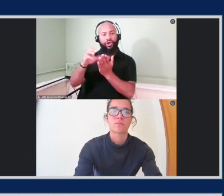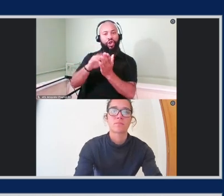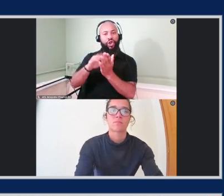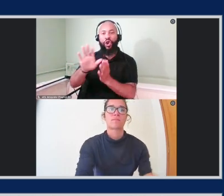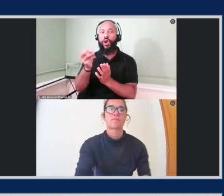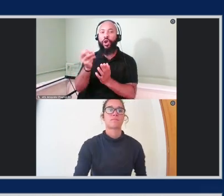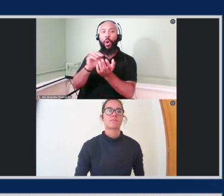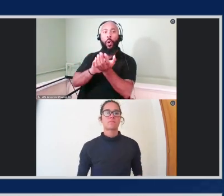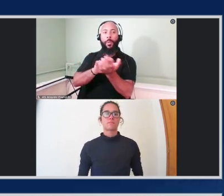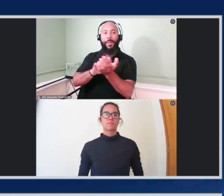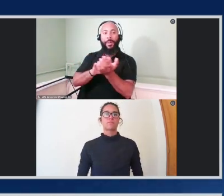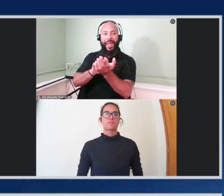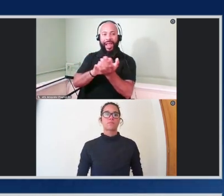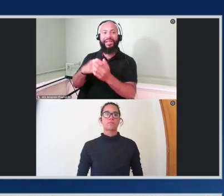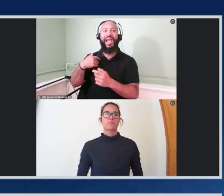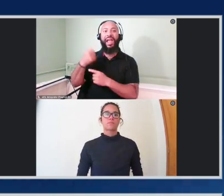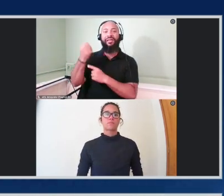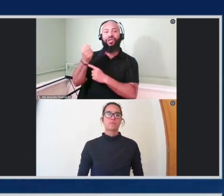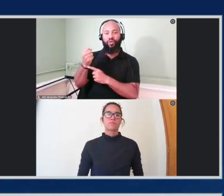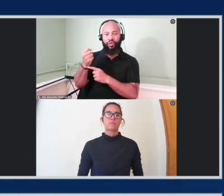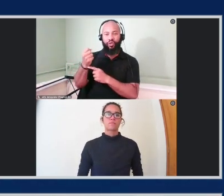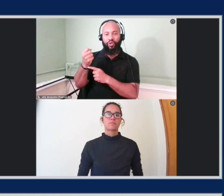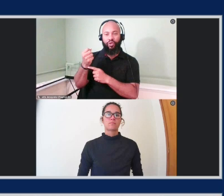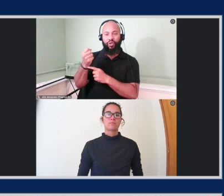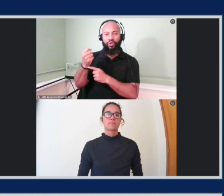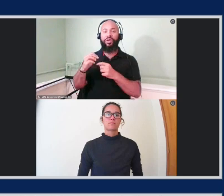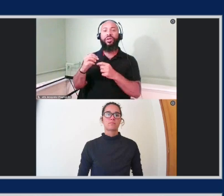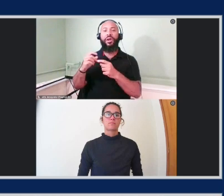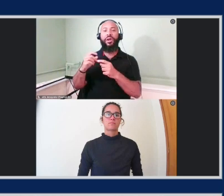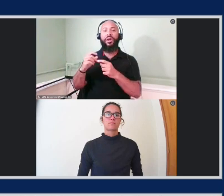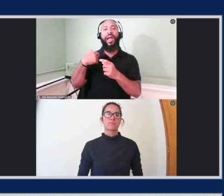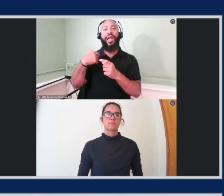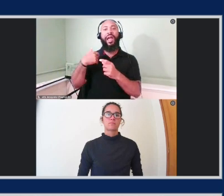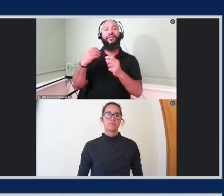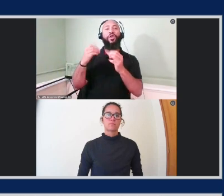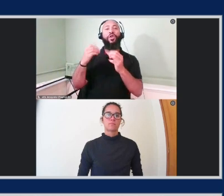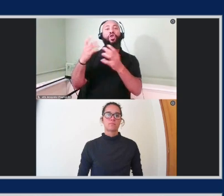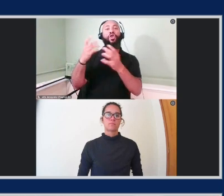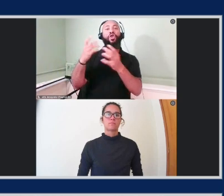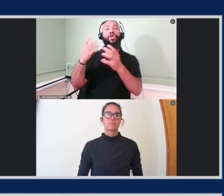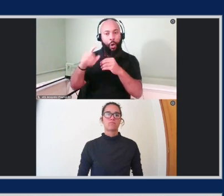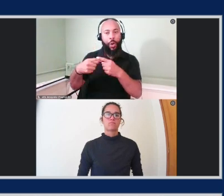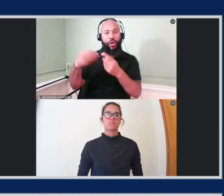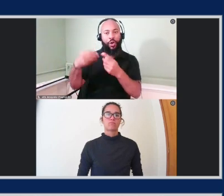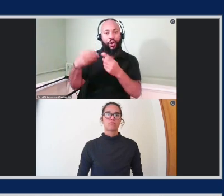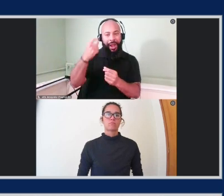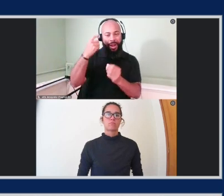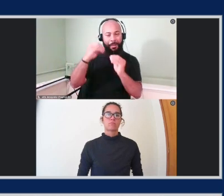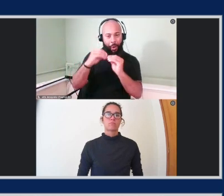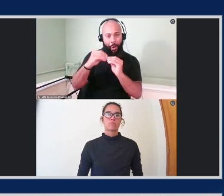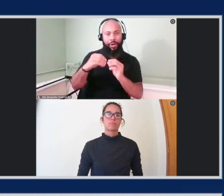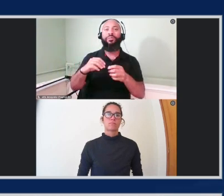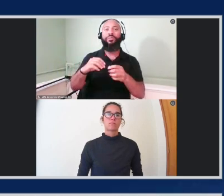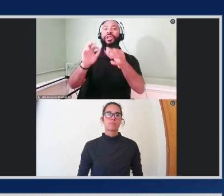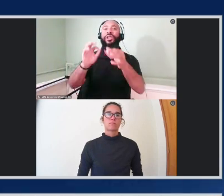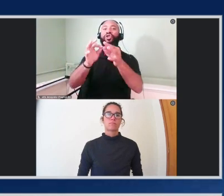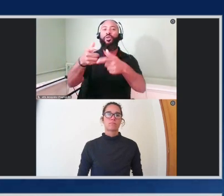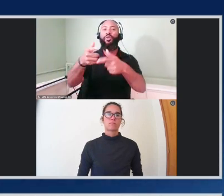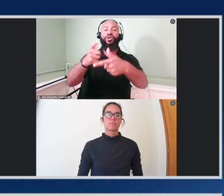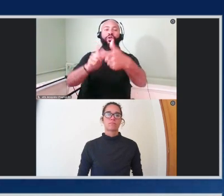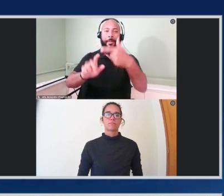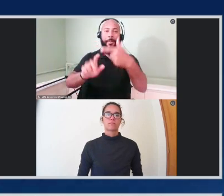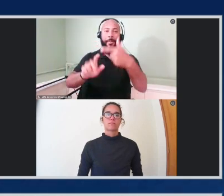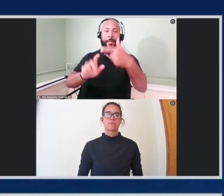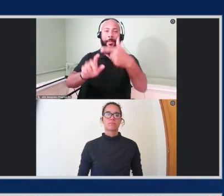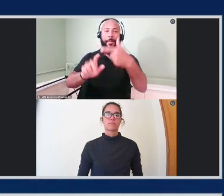model because there's the free options, but you get more when you pay for the skillbuilder. So you have $29 US dollars a month, which then gives you over 1